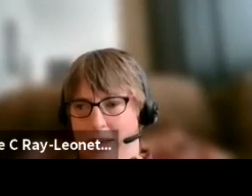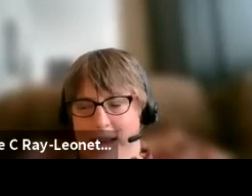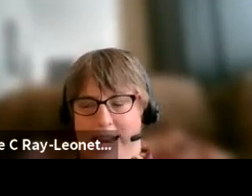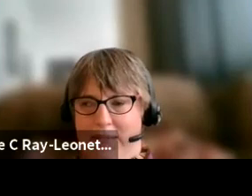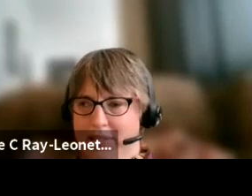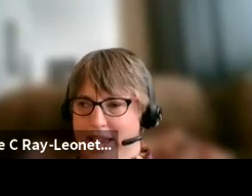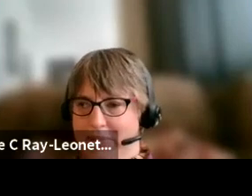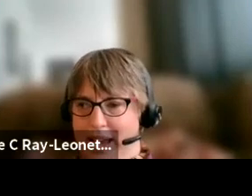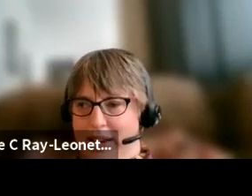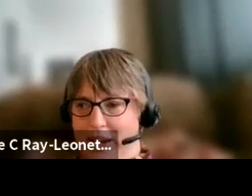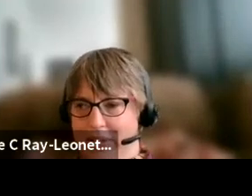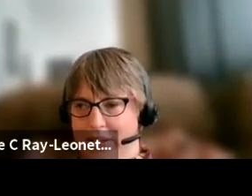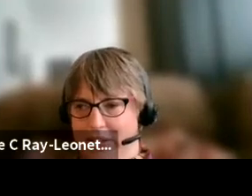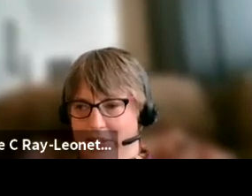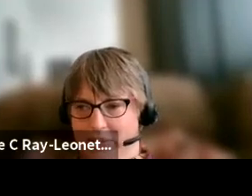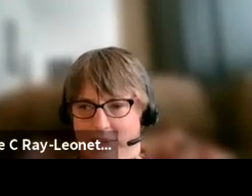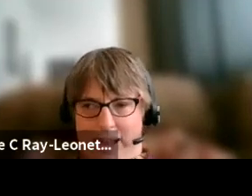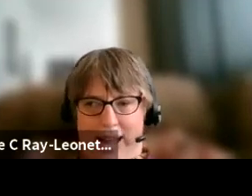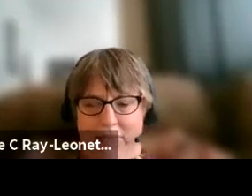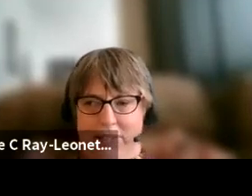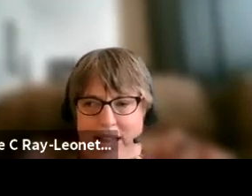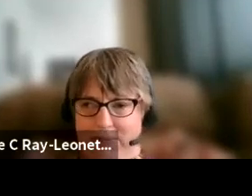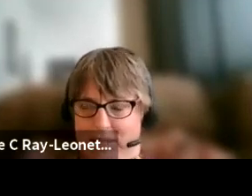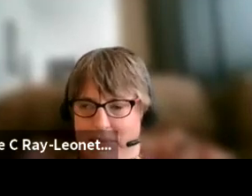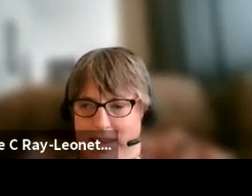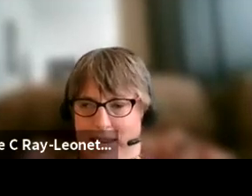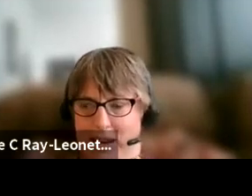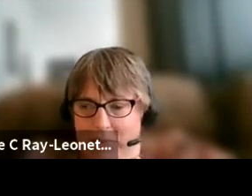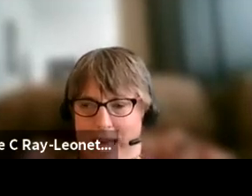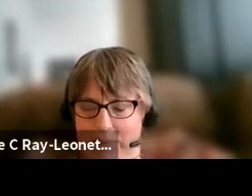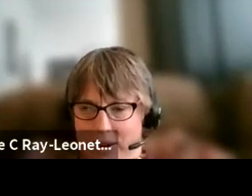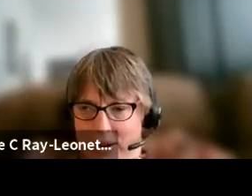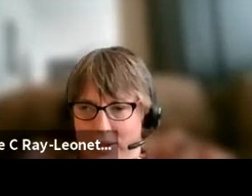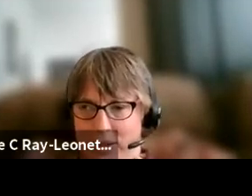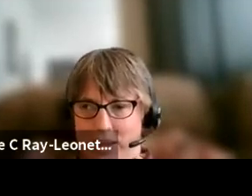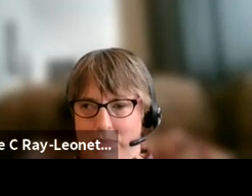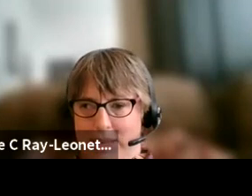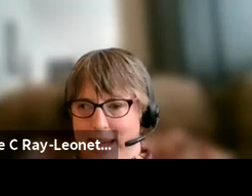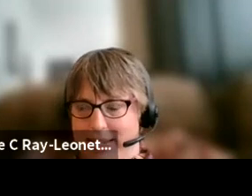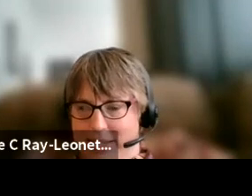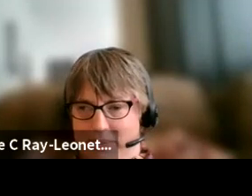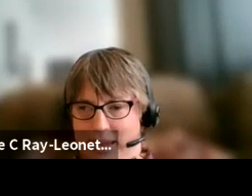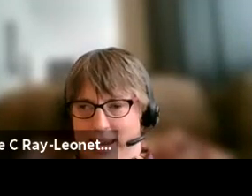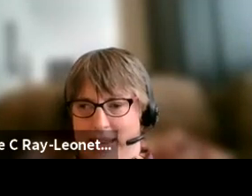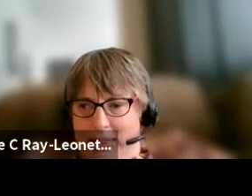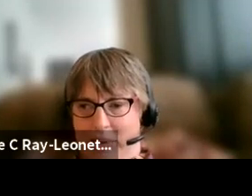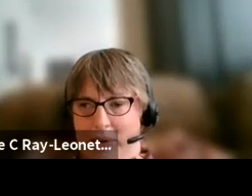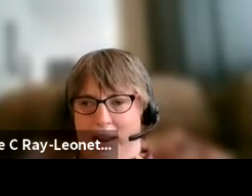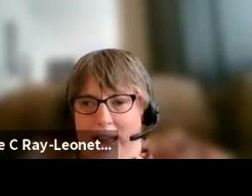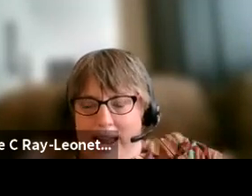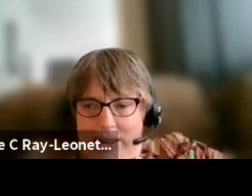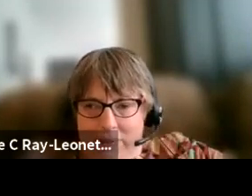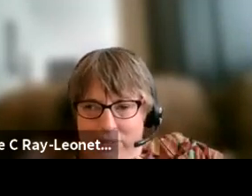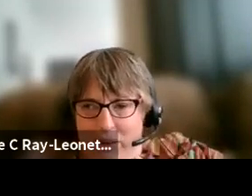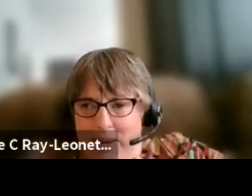We might have the same diagnosis, we might have the same disability on paper, but that doesn't mean that